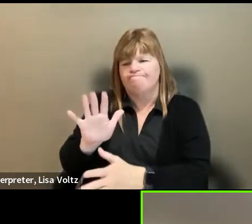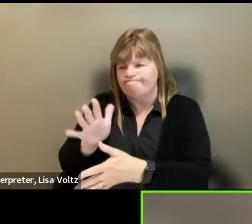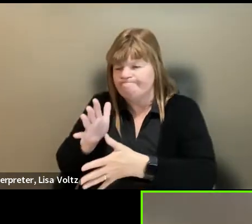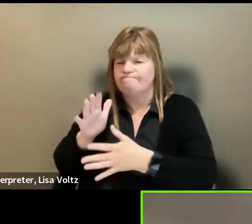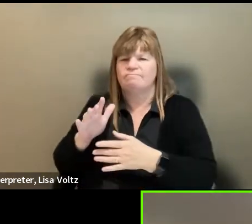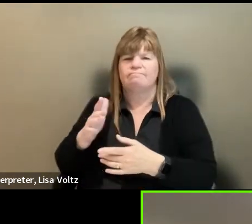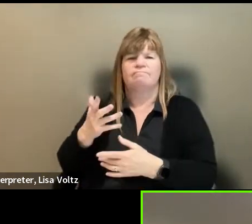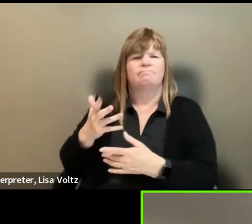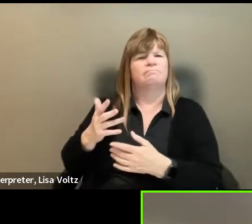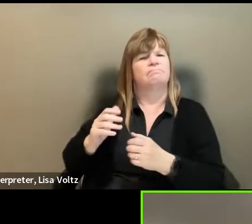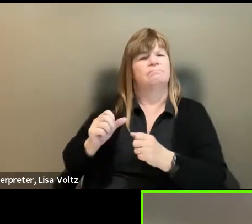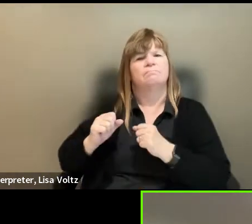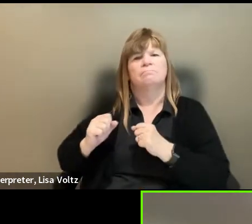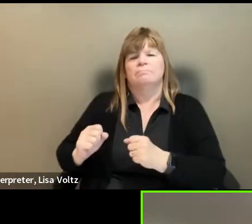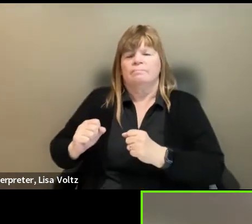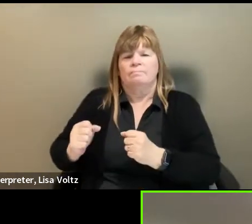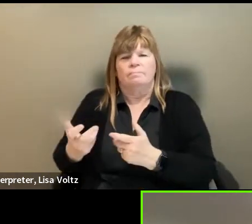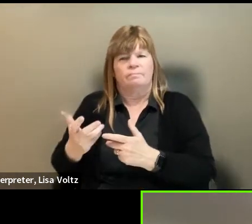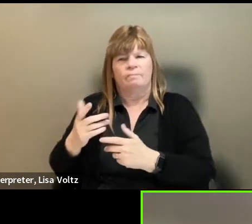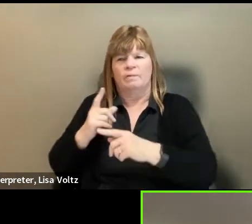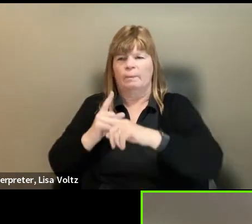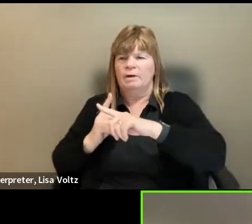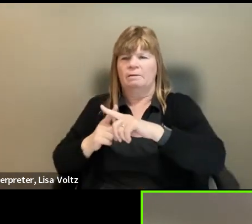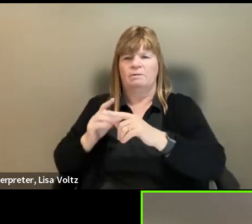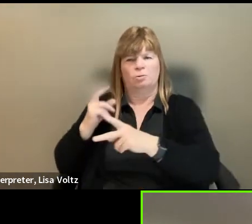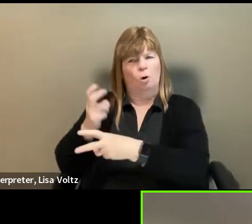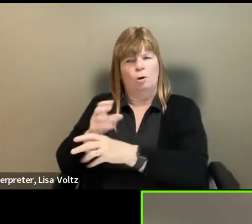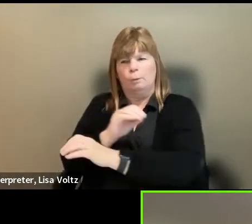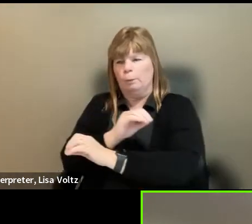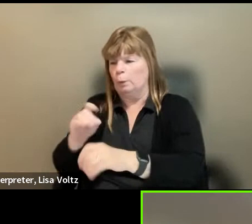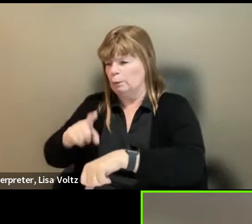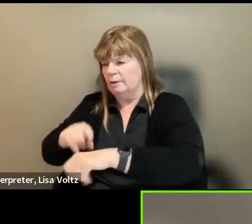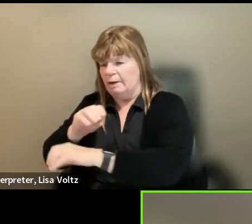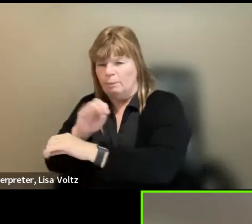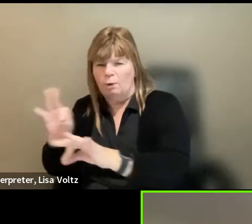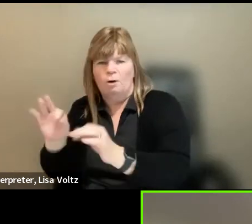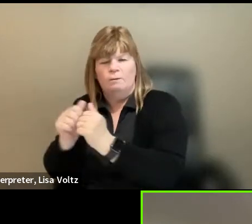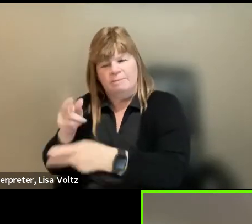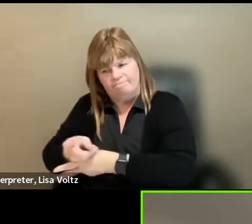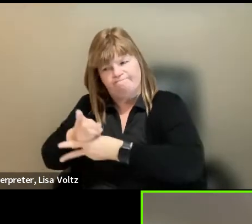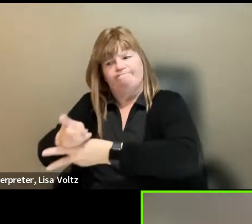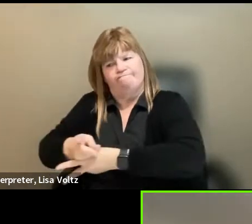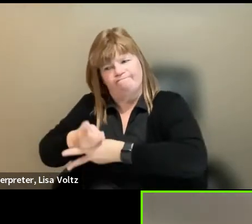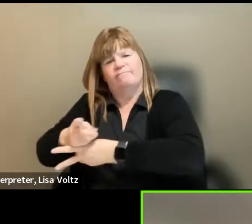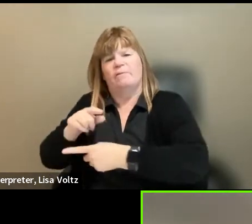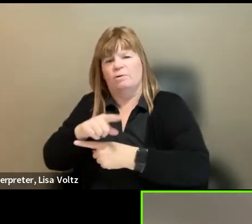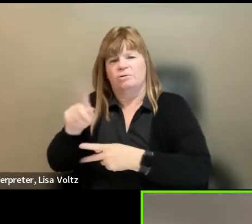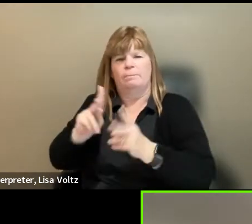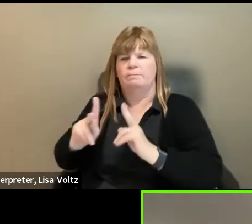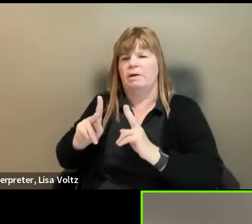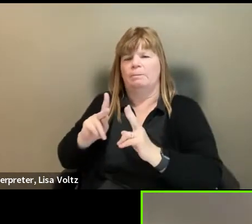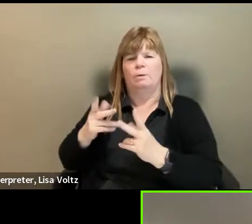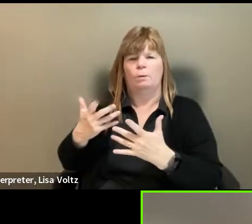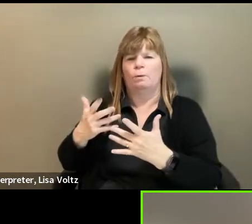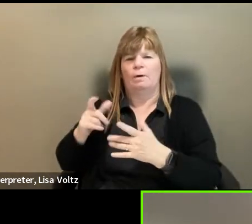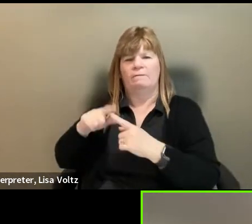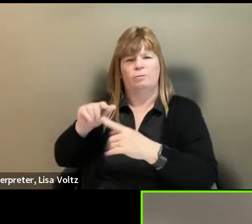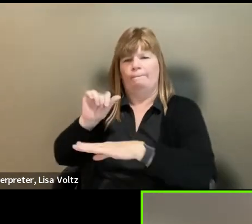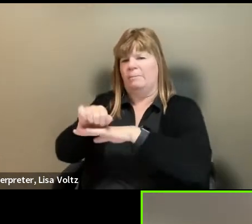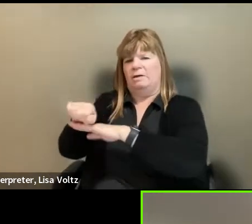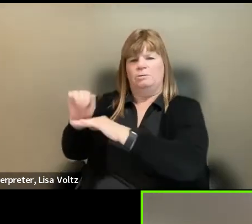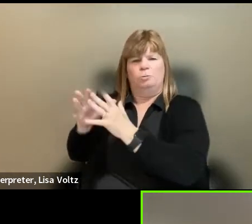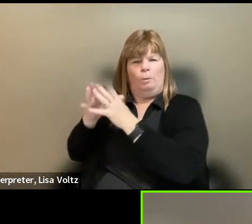Um, it can be so hard with no time off, um, that caregiving and these folks oftentimes are overcoming so much, um,